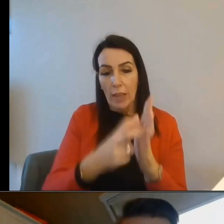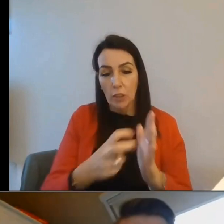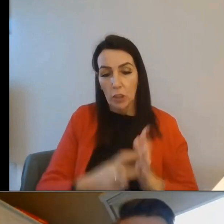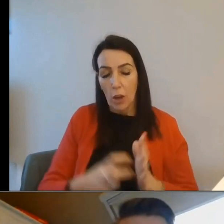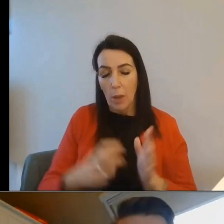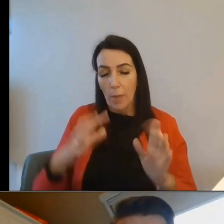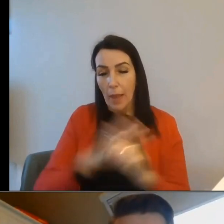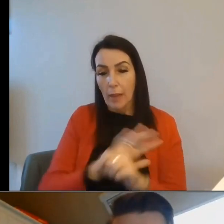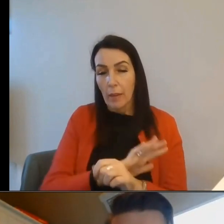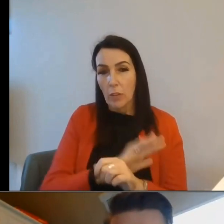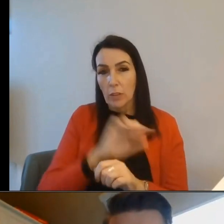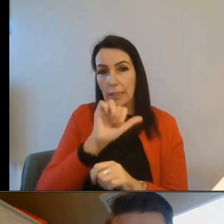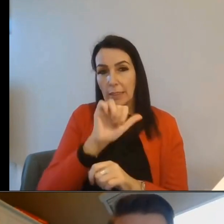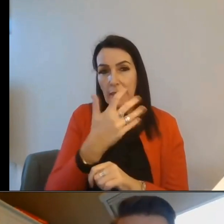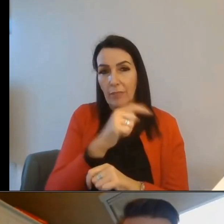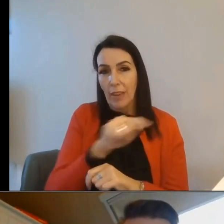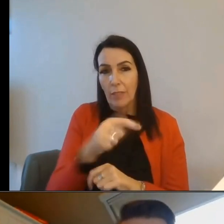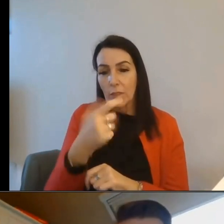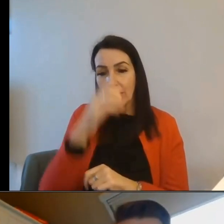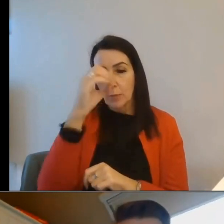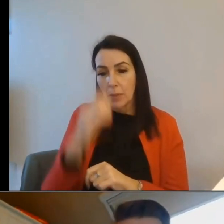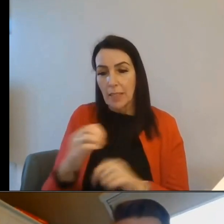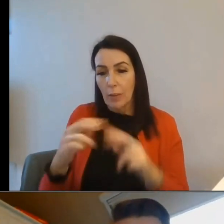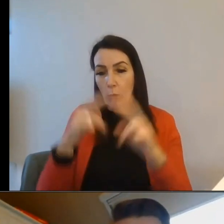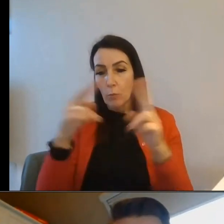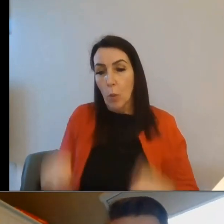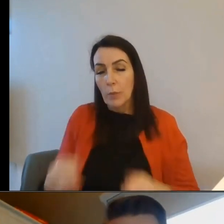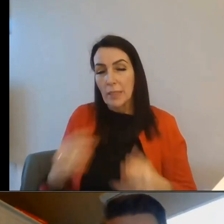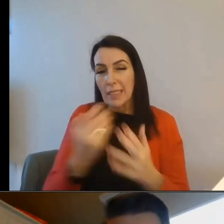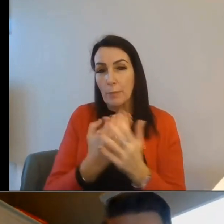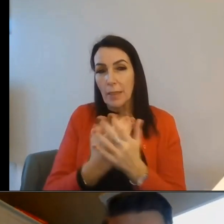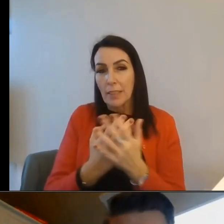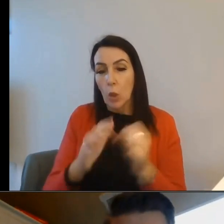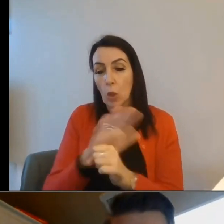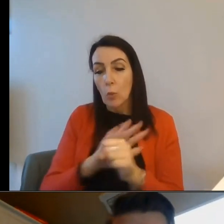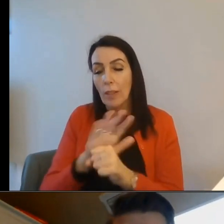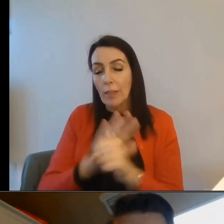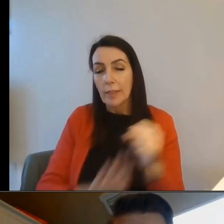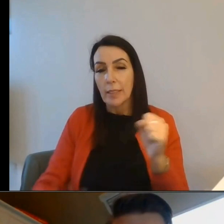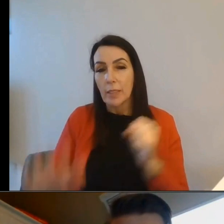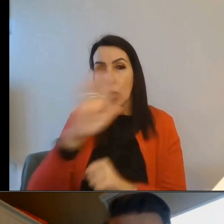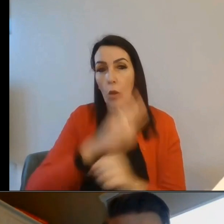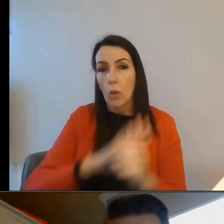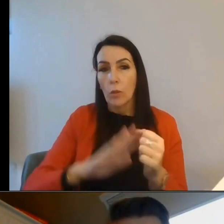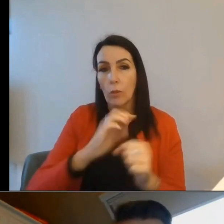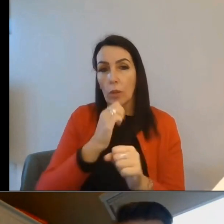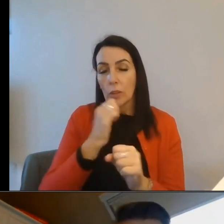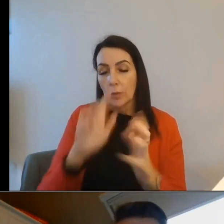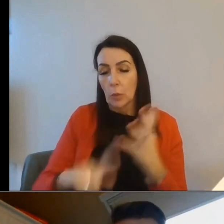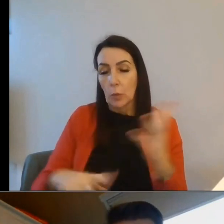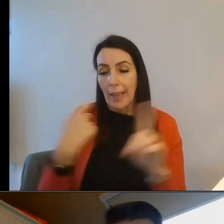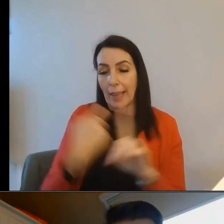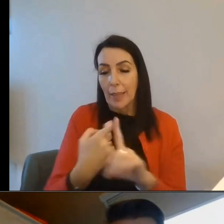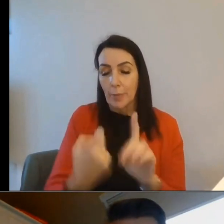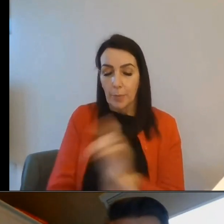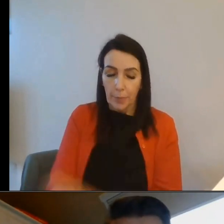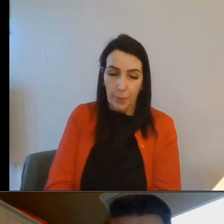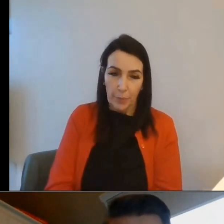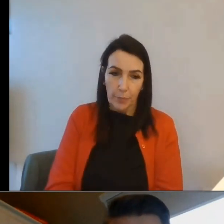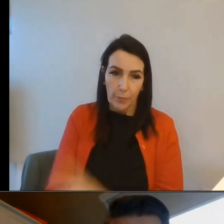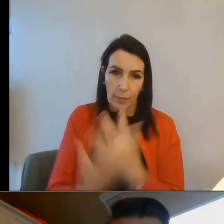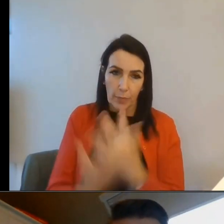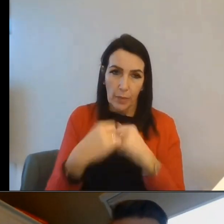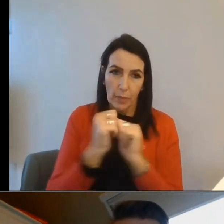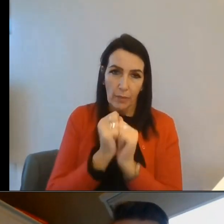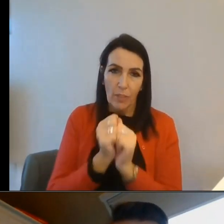65 or 70% of properties depending on localities across Great Britain. So the value, the real